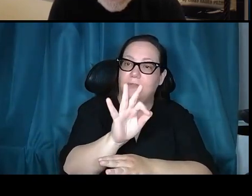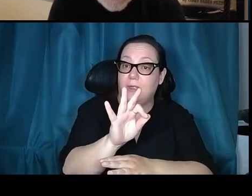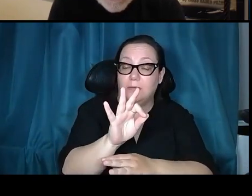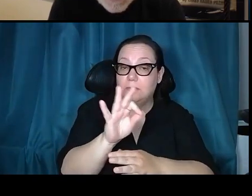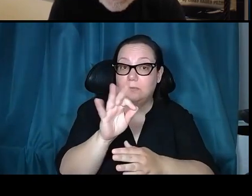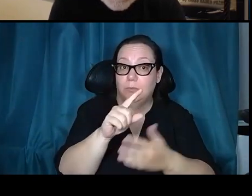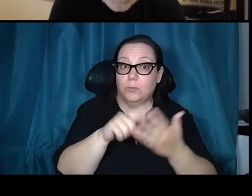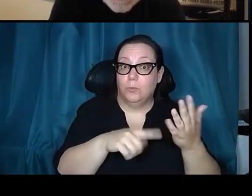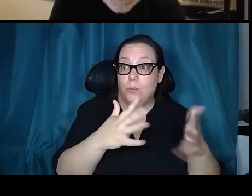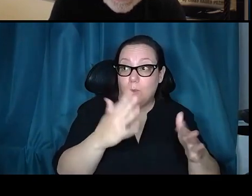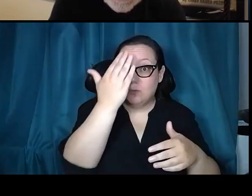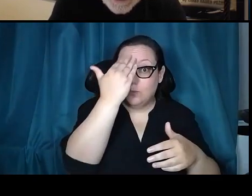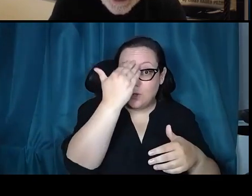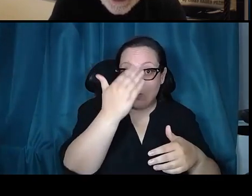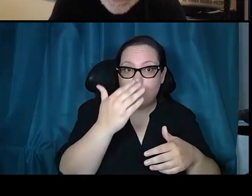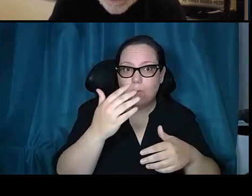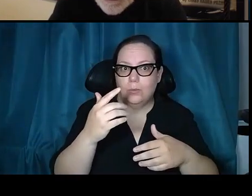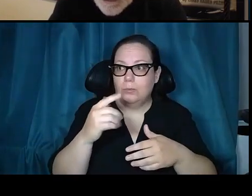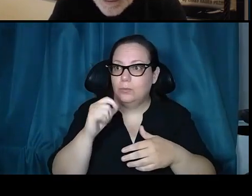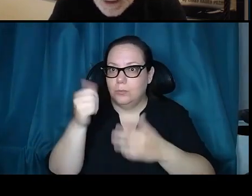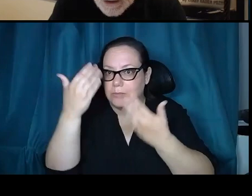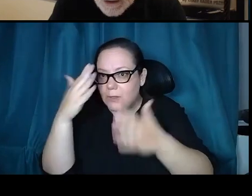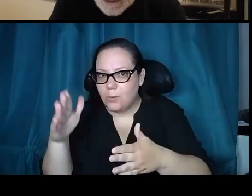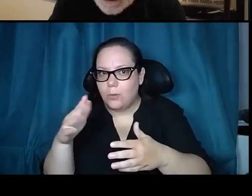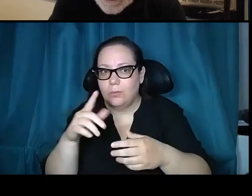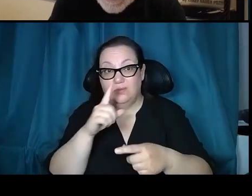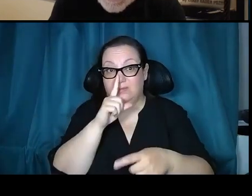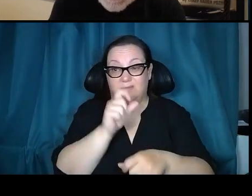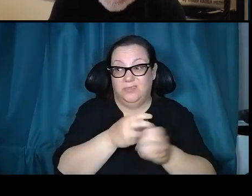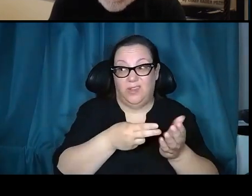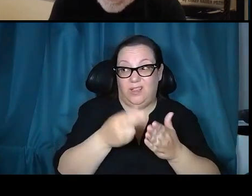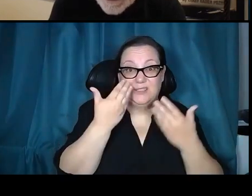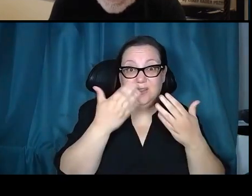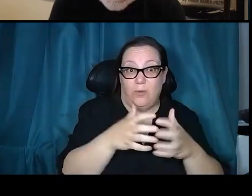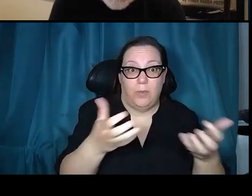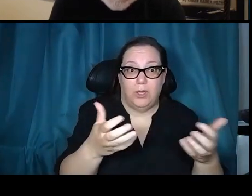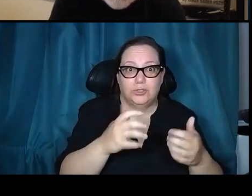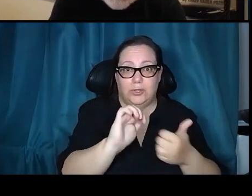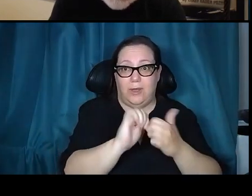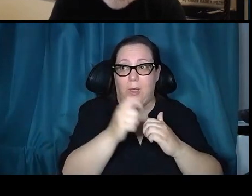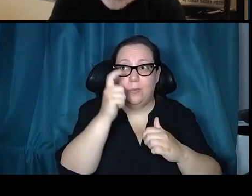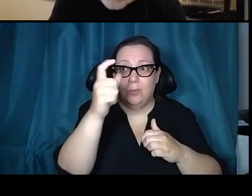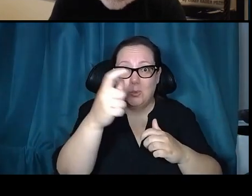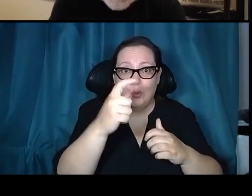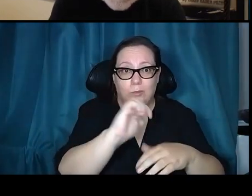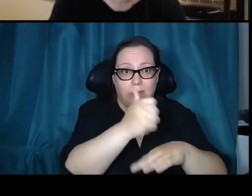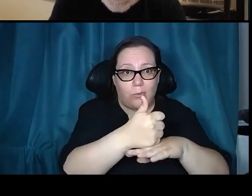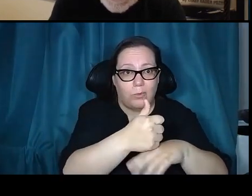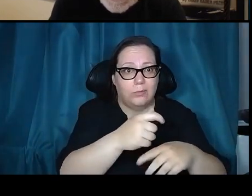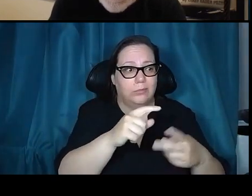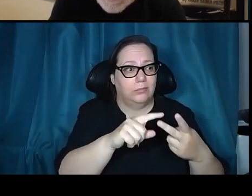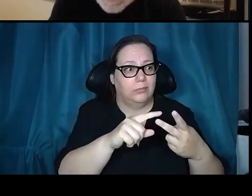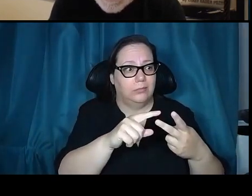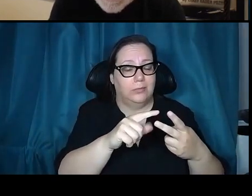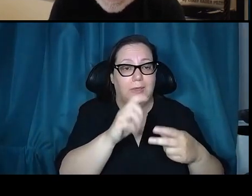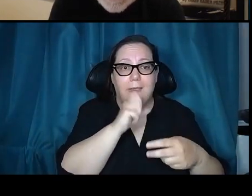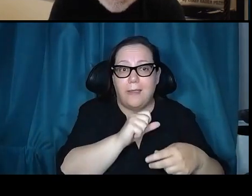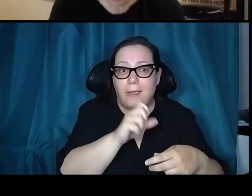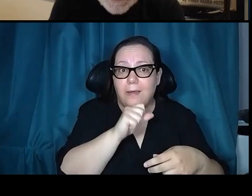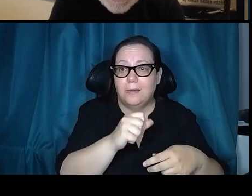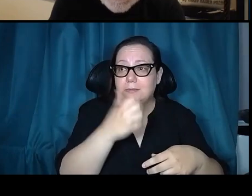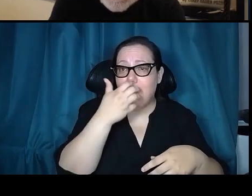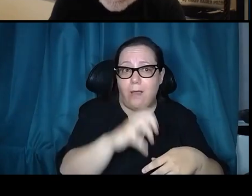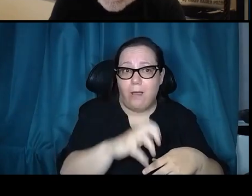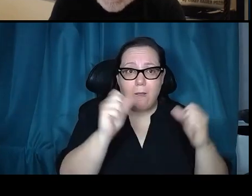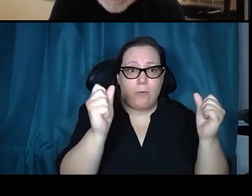anything, actually. We didn't know its origin, its age, whether it formed hot or cold, what actually the nature of the surface was, where we're going to sink in when we landed and